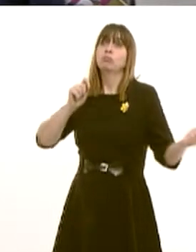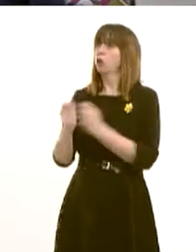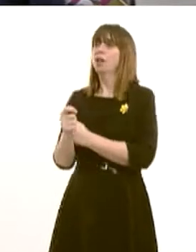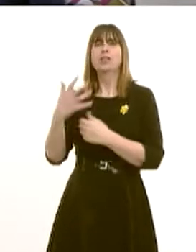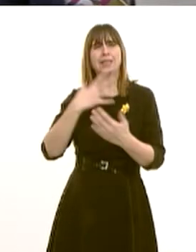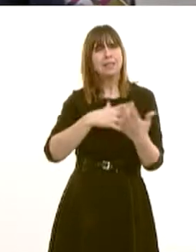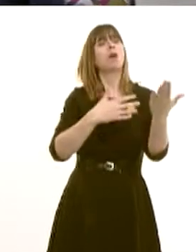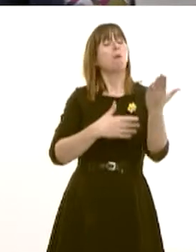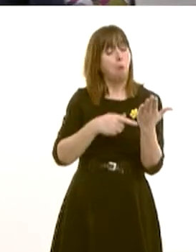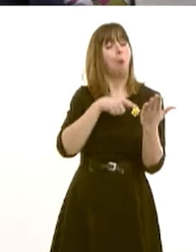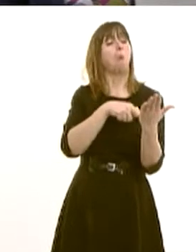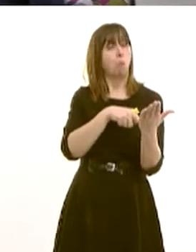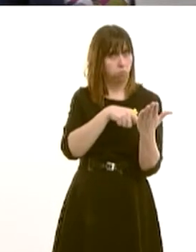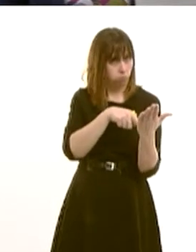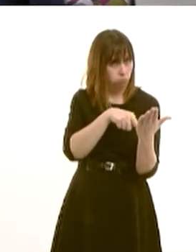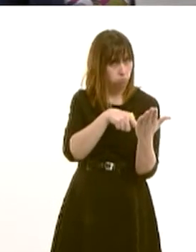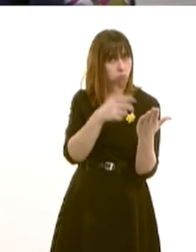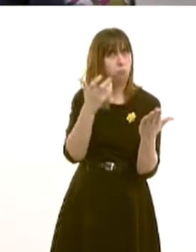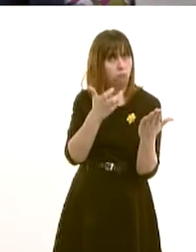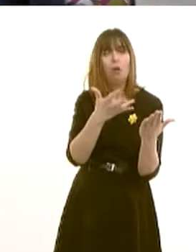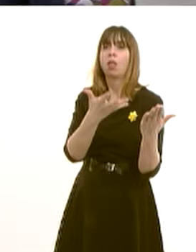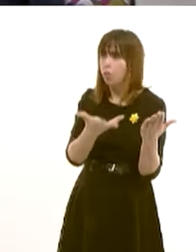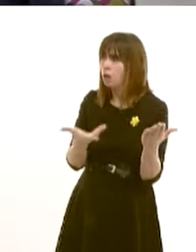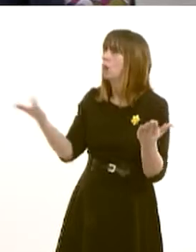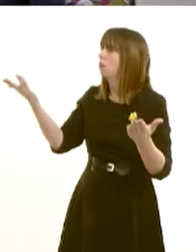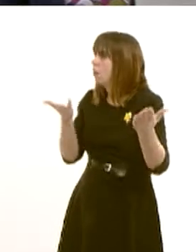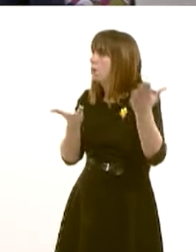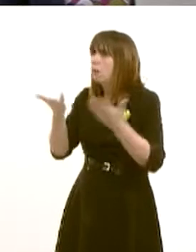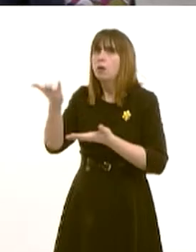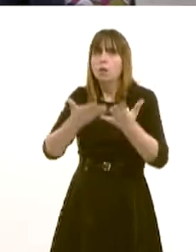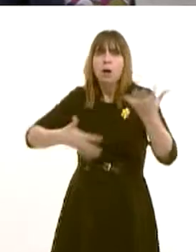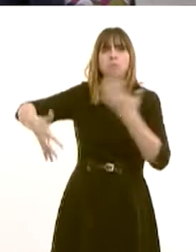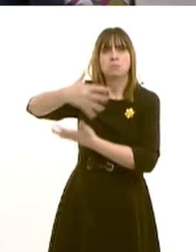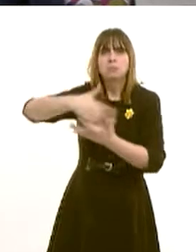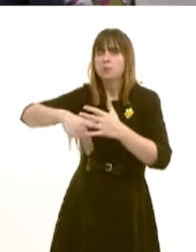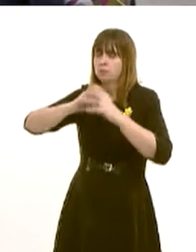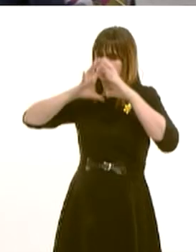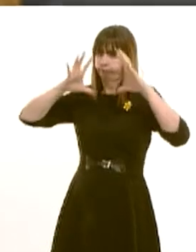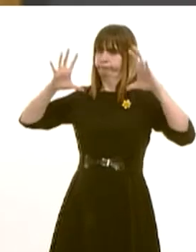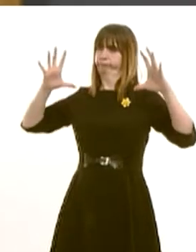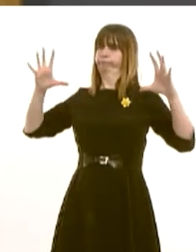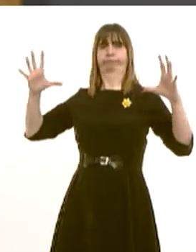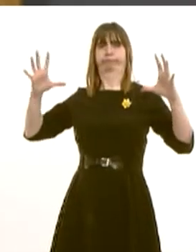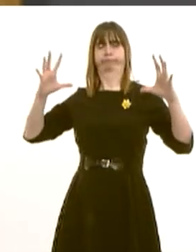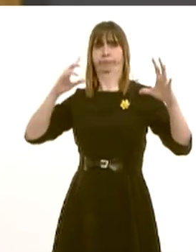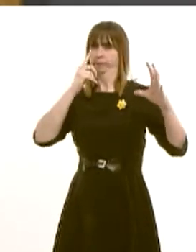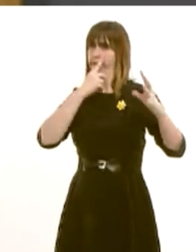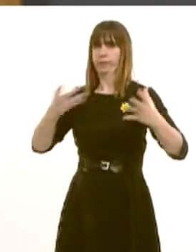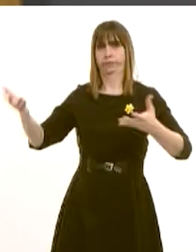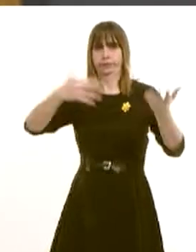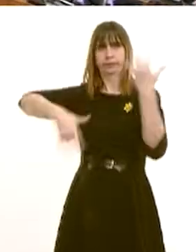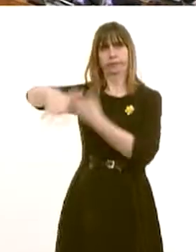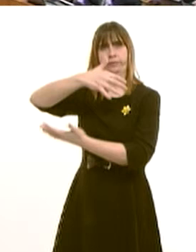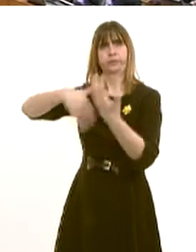and that that work adds to the corpus of evidence which already exists.